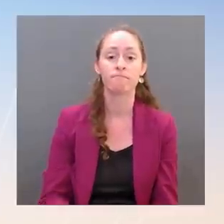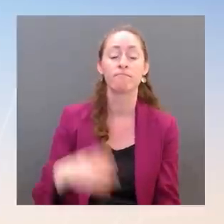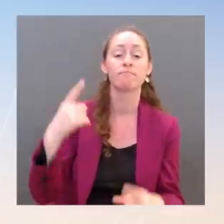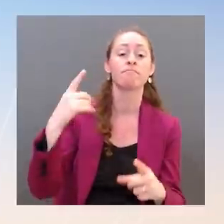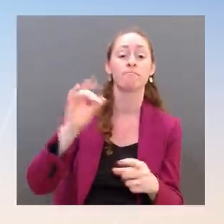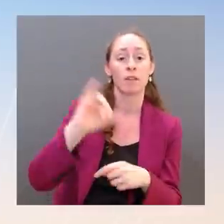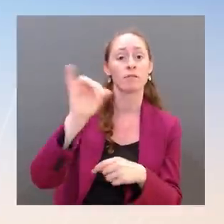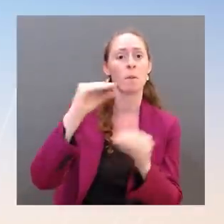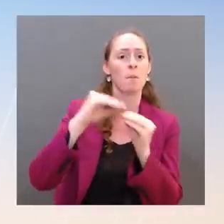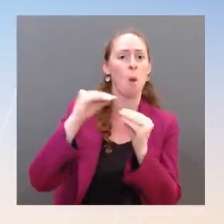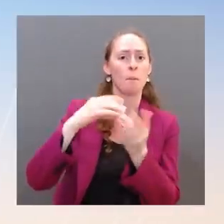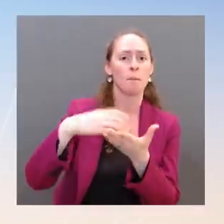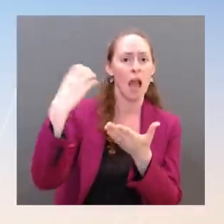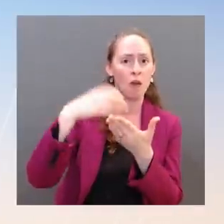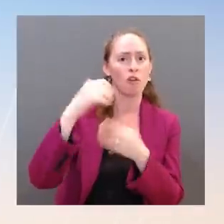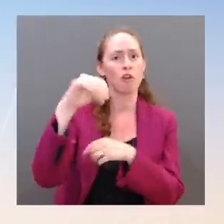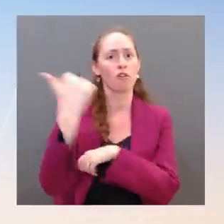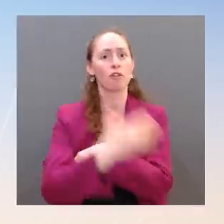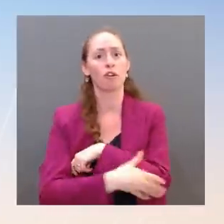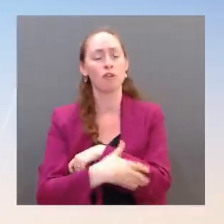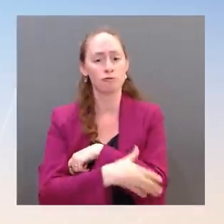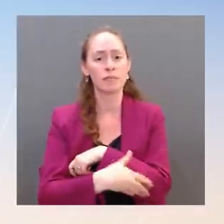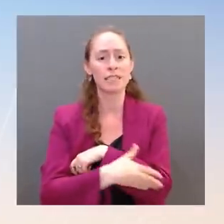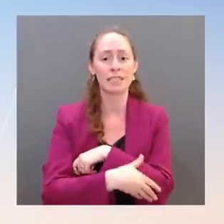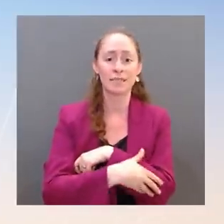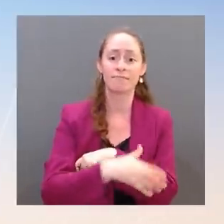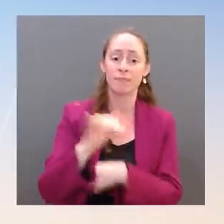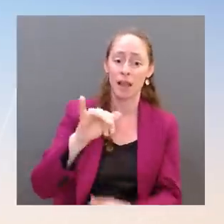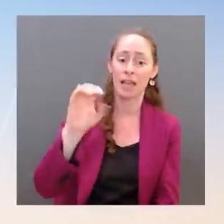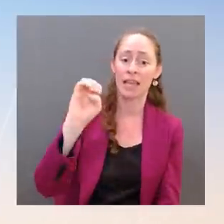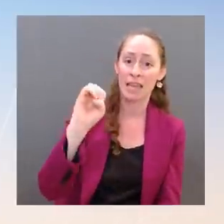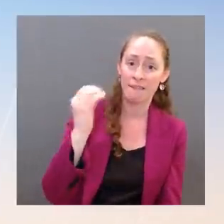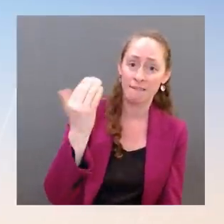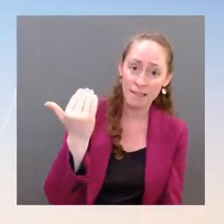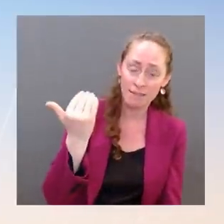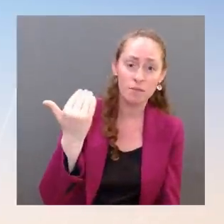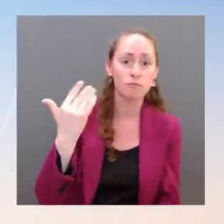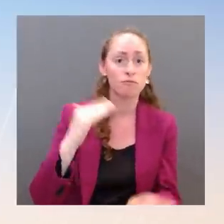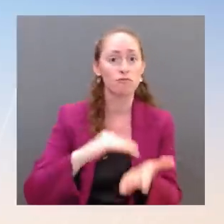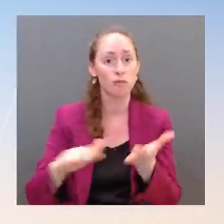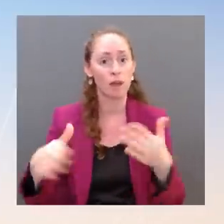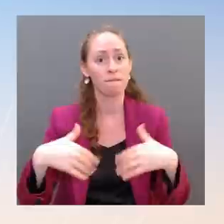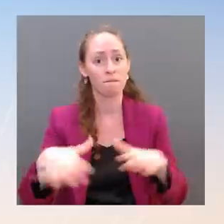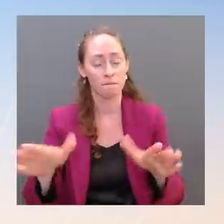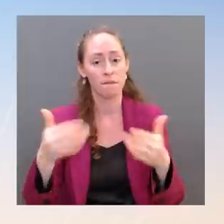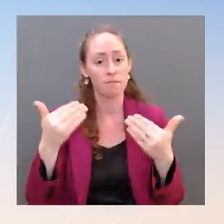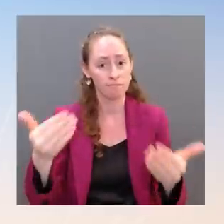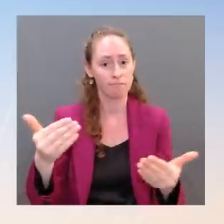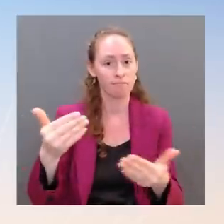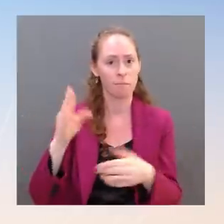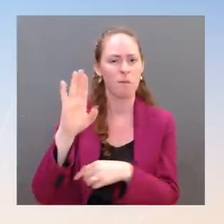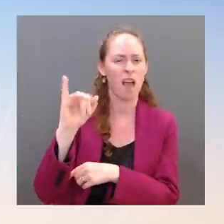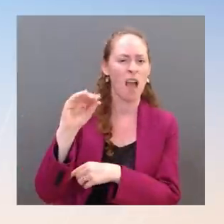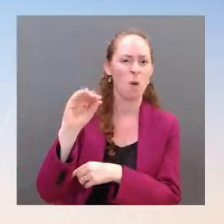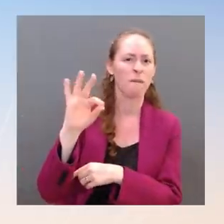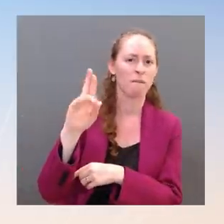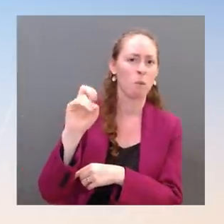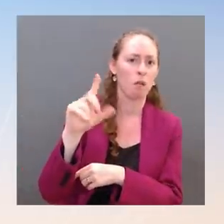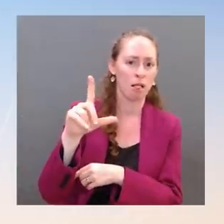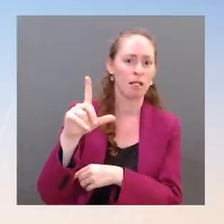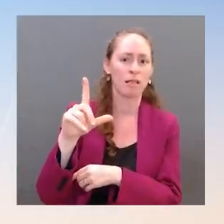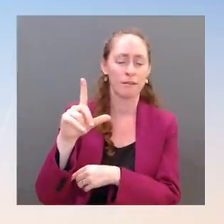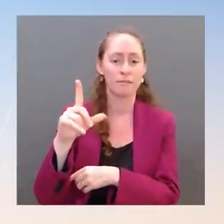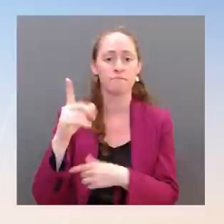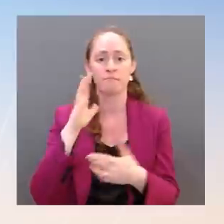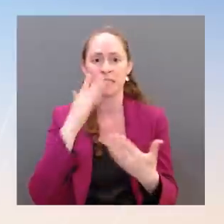I talked about the E15 gasoline that we have allowed to happen so that it could be sold this summer. The President also